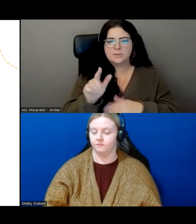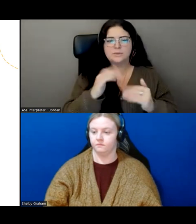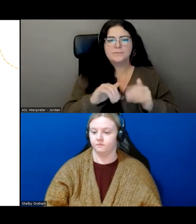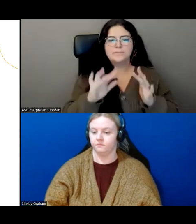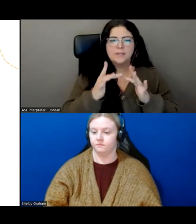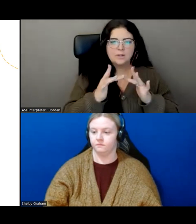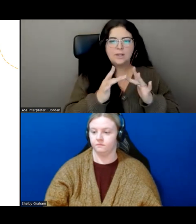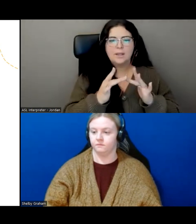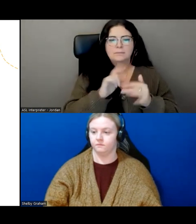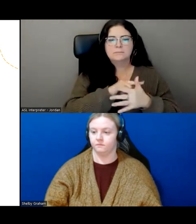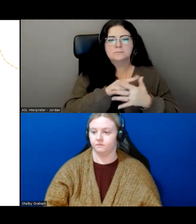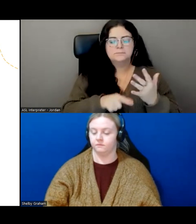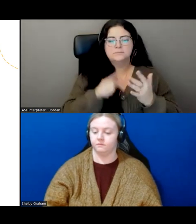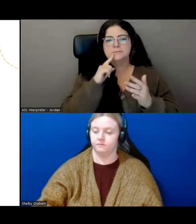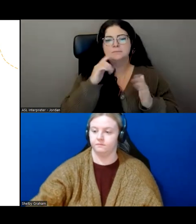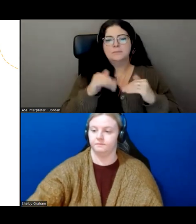communications. But these are like